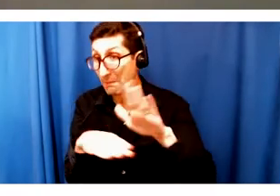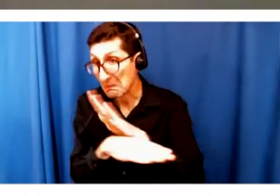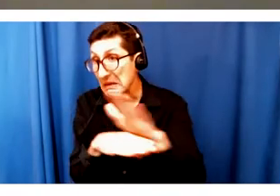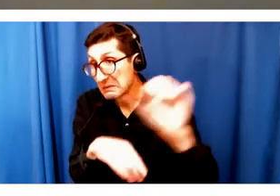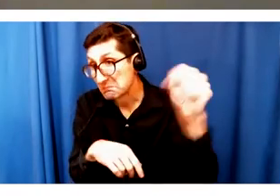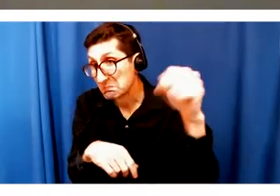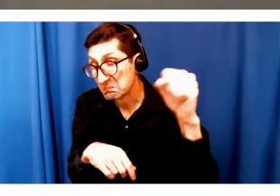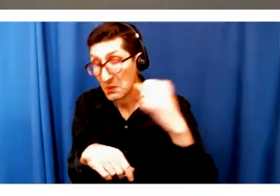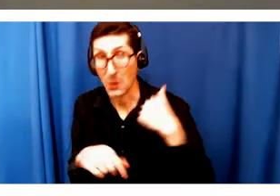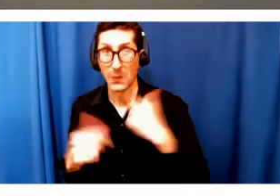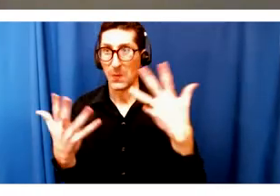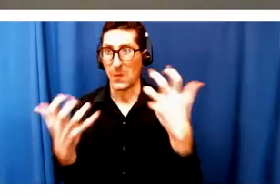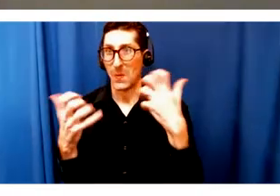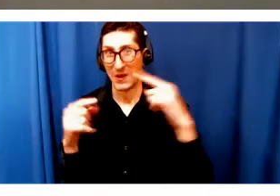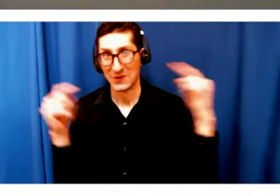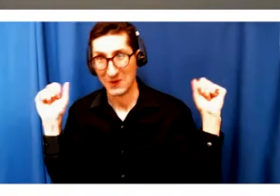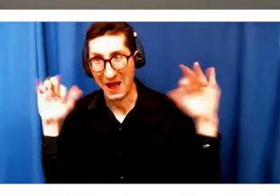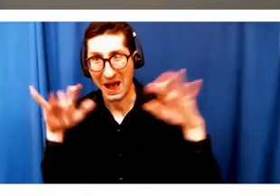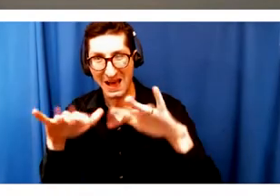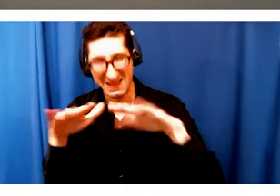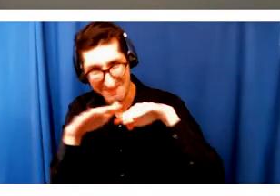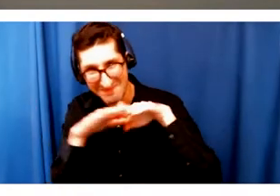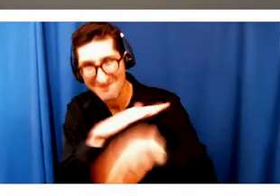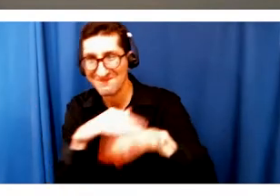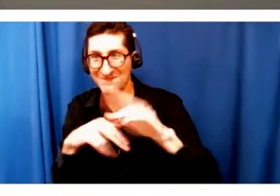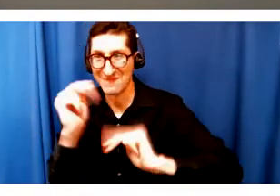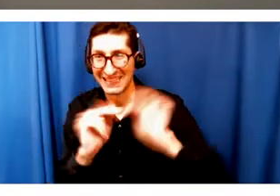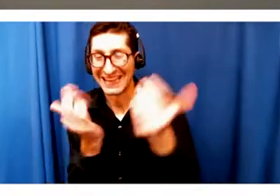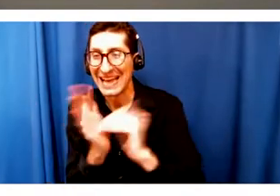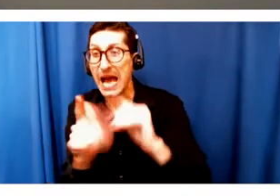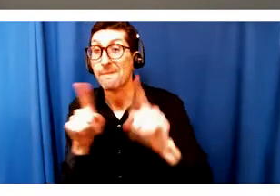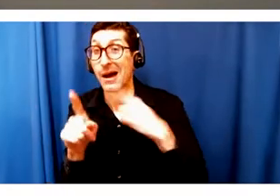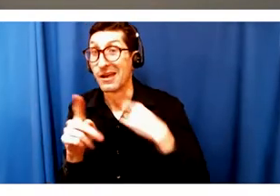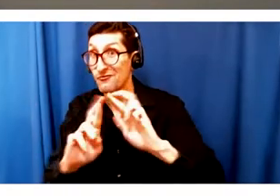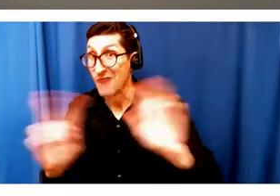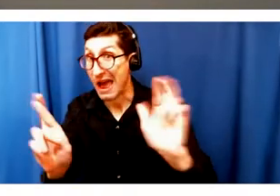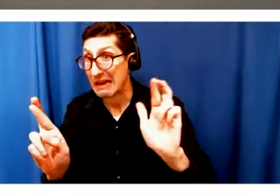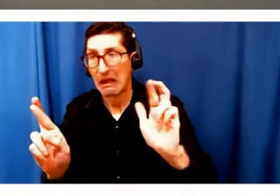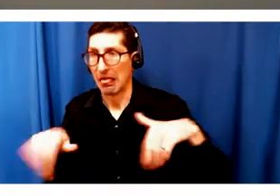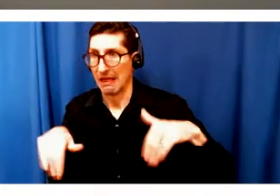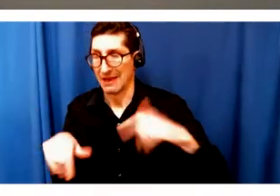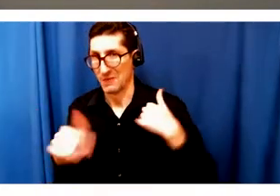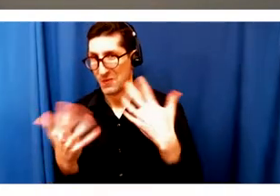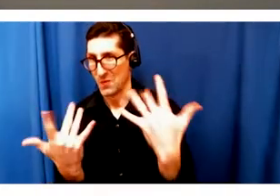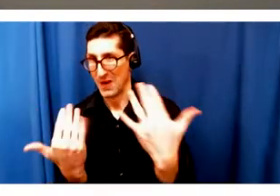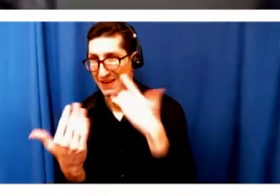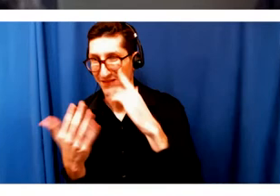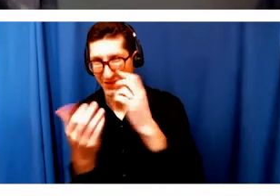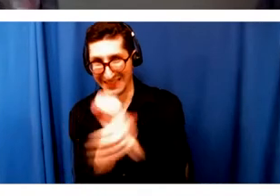the theater, we're going to wait to do so until it's perfectly safe. And until then, we're engaging with our audiences best we can.